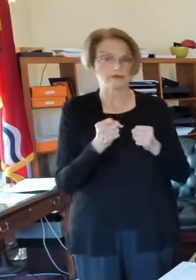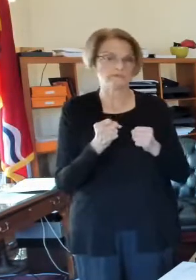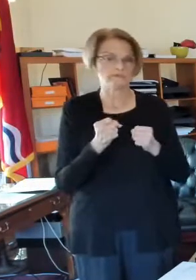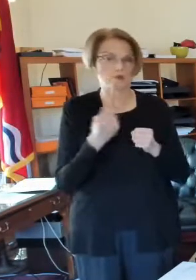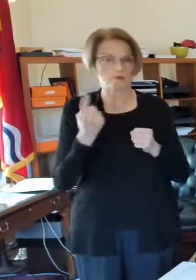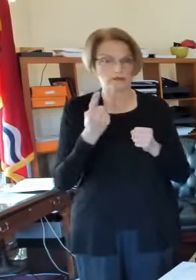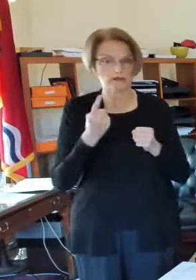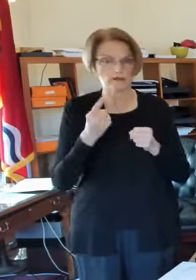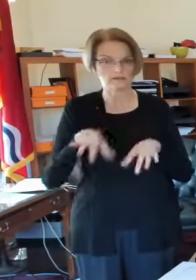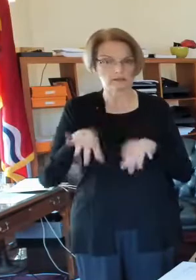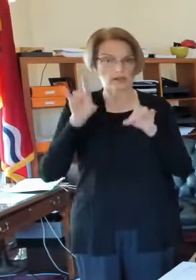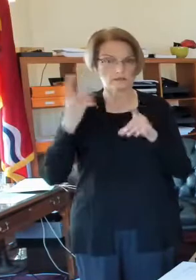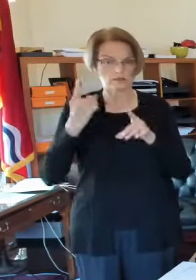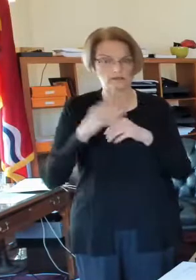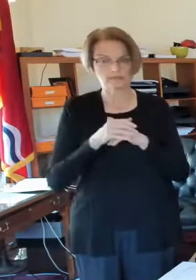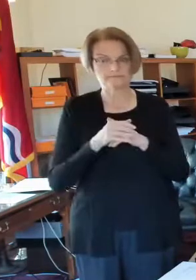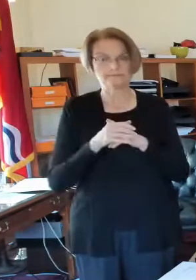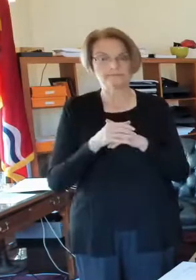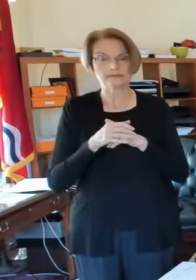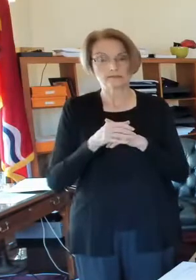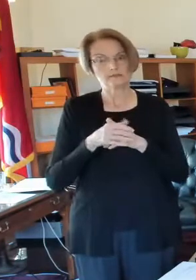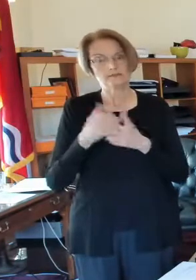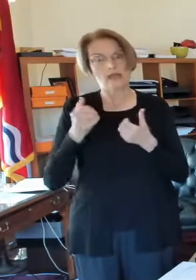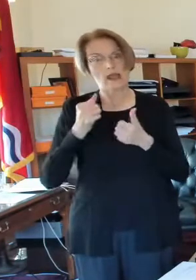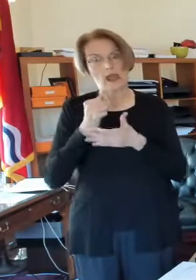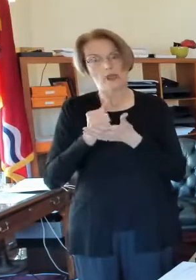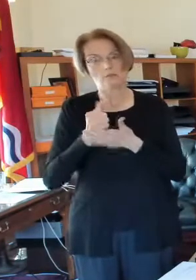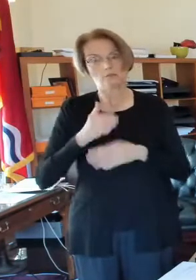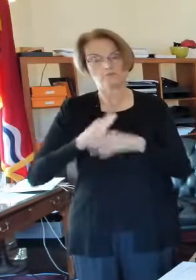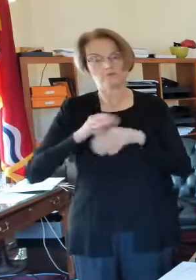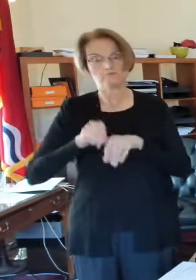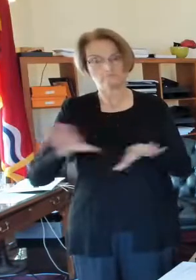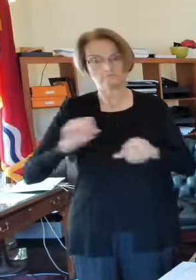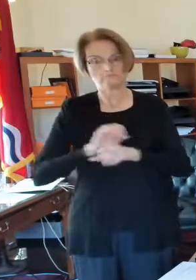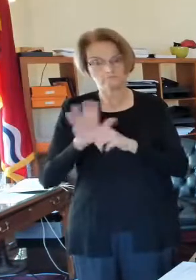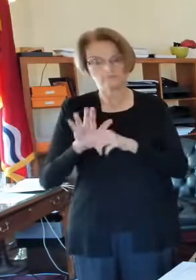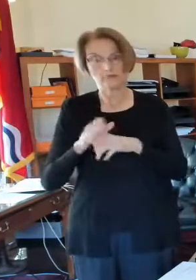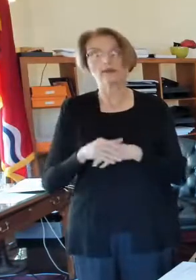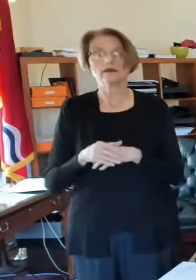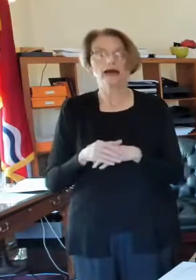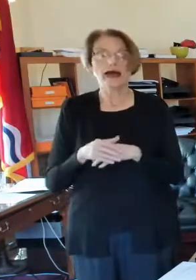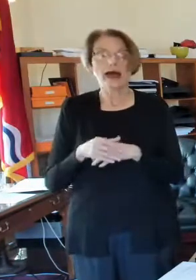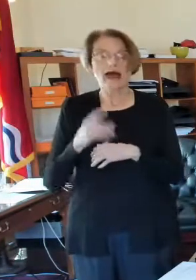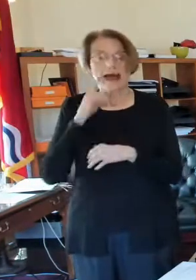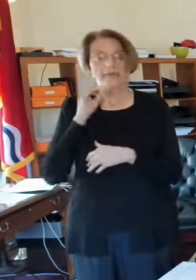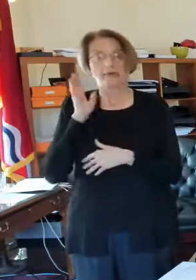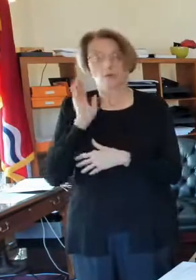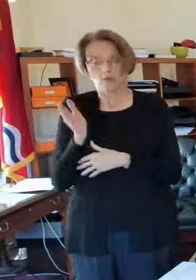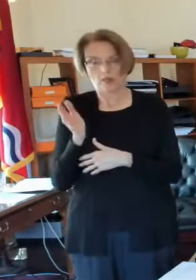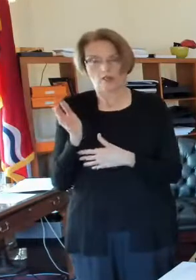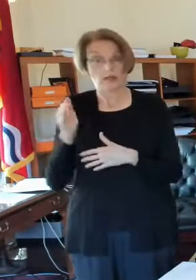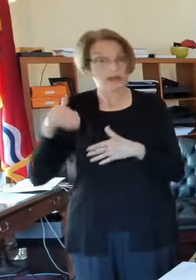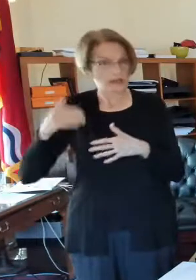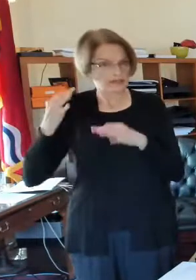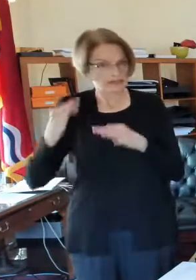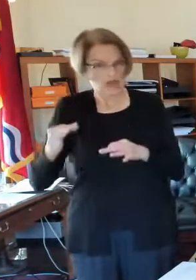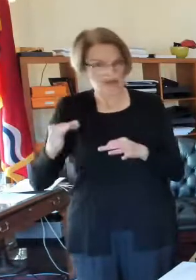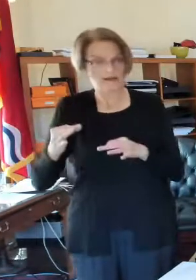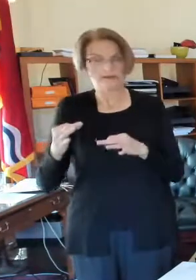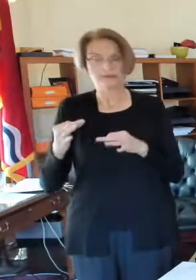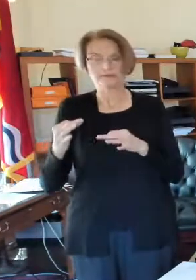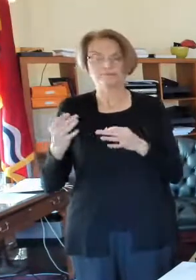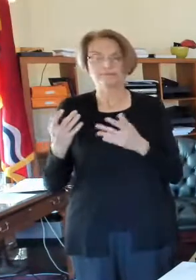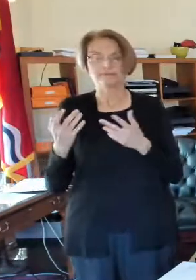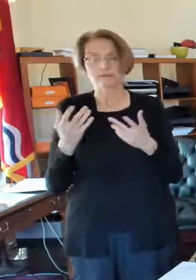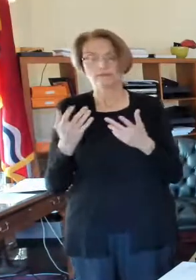to do that. We've not made that decision yet. There would probably be a lot of other things that went along with that